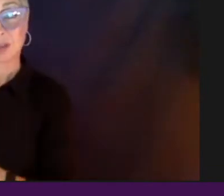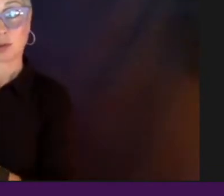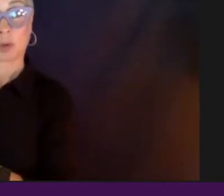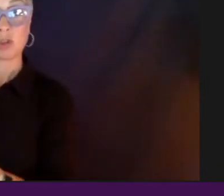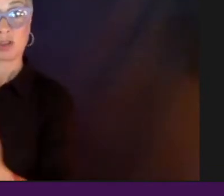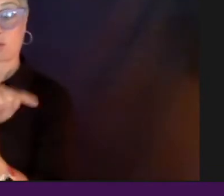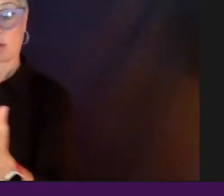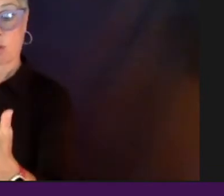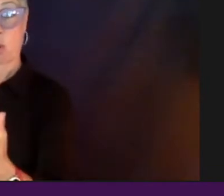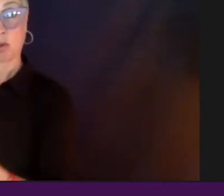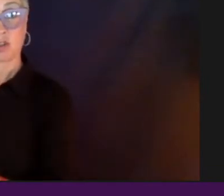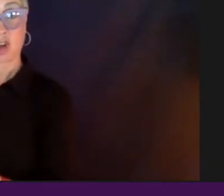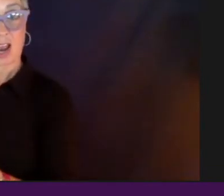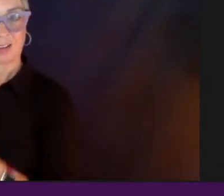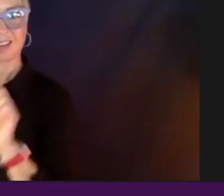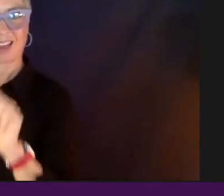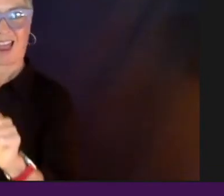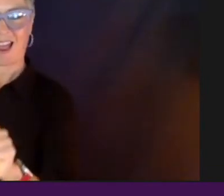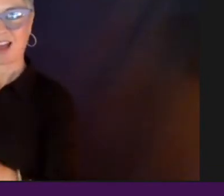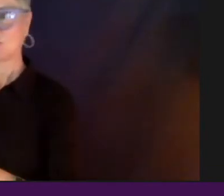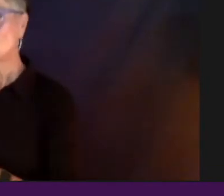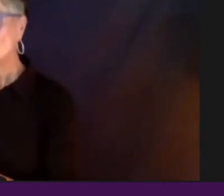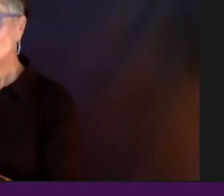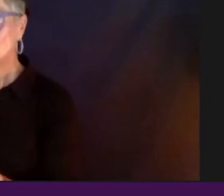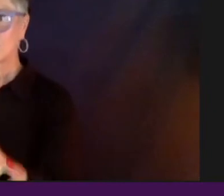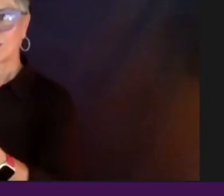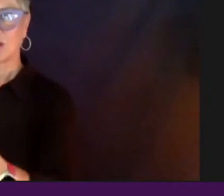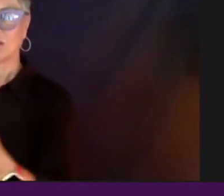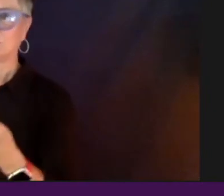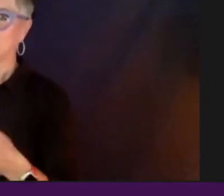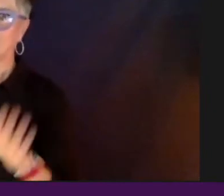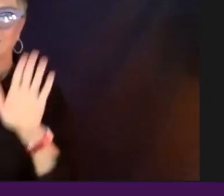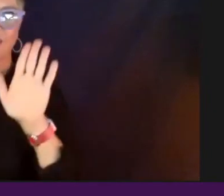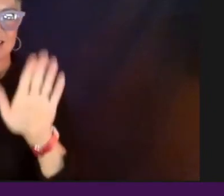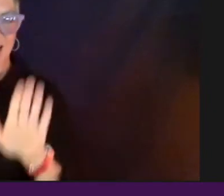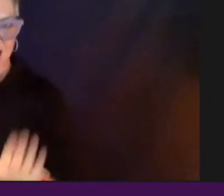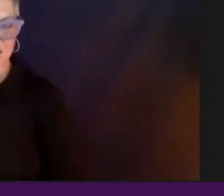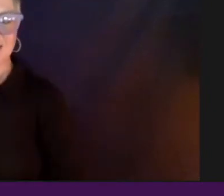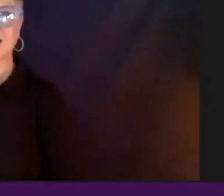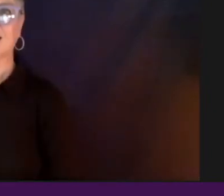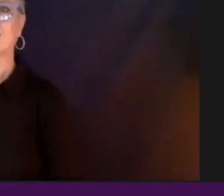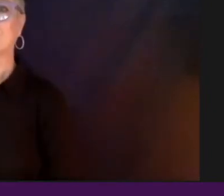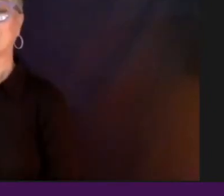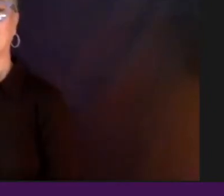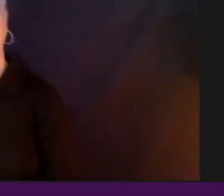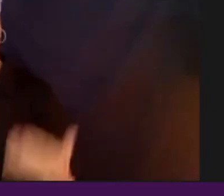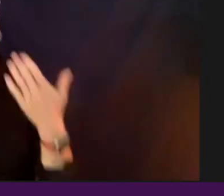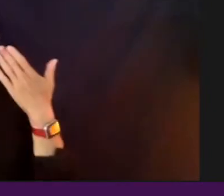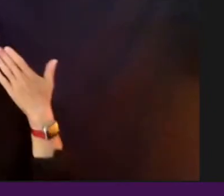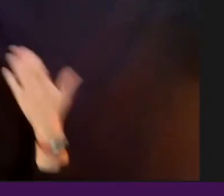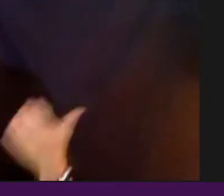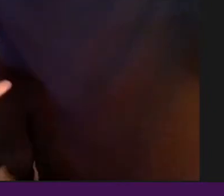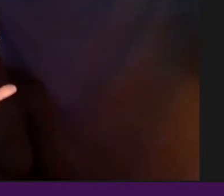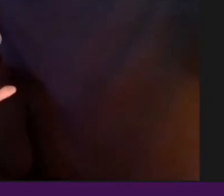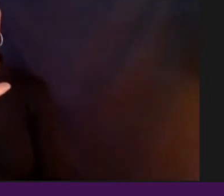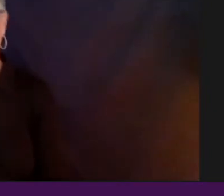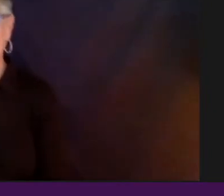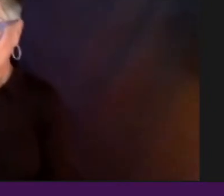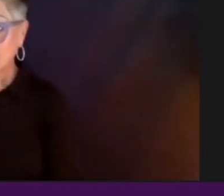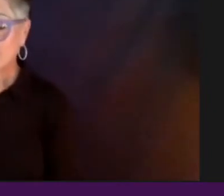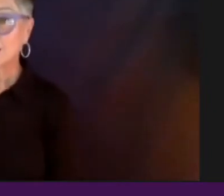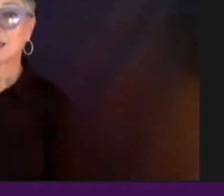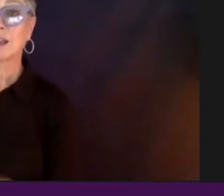uh, connect with your film. So that's, that's fantastic. Um, thank you, Yi and Chris, Michelle and Joe.